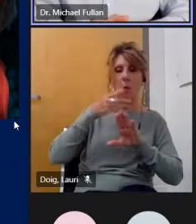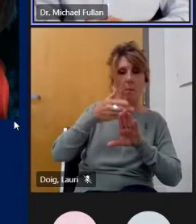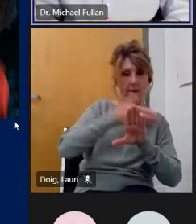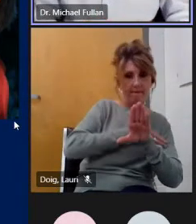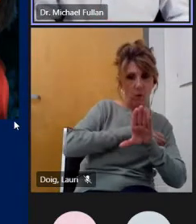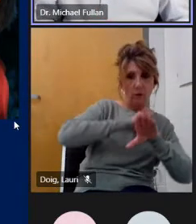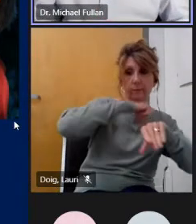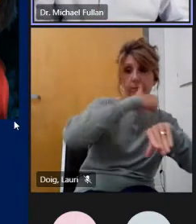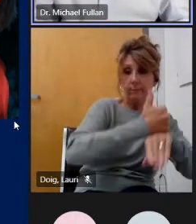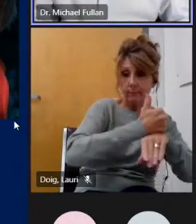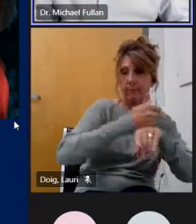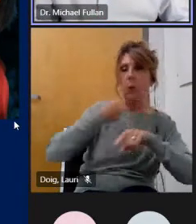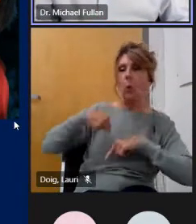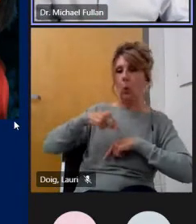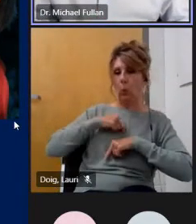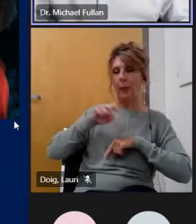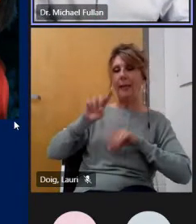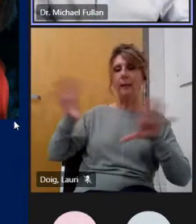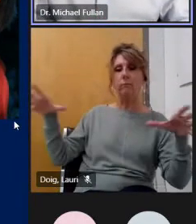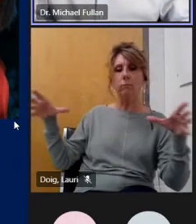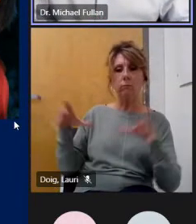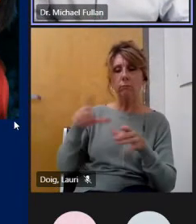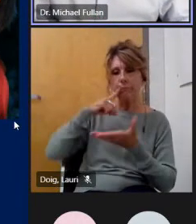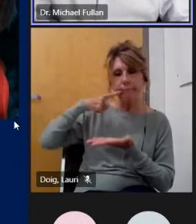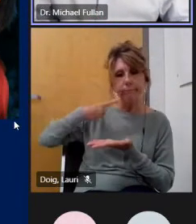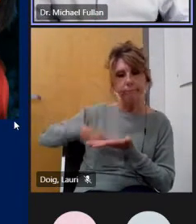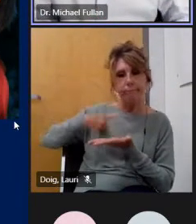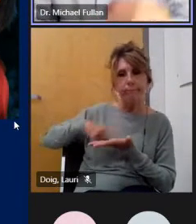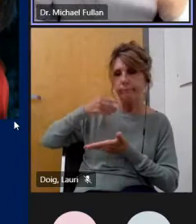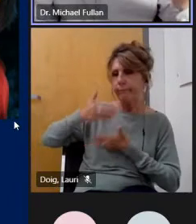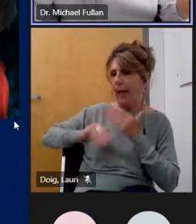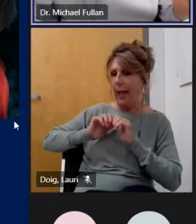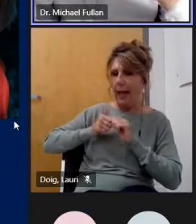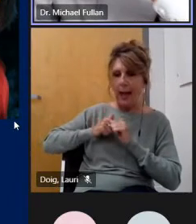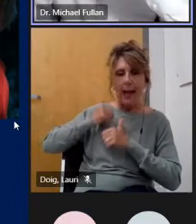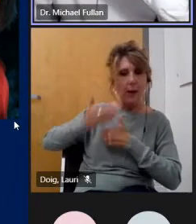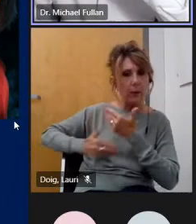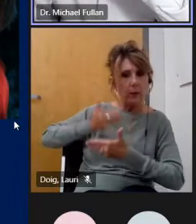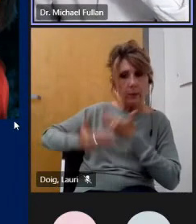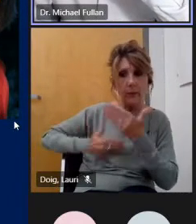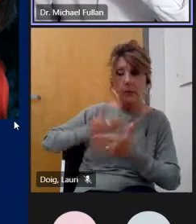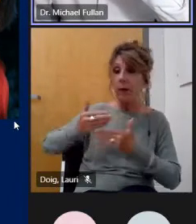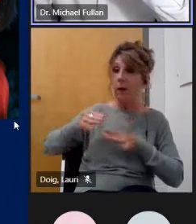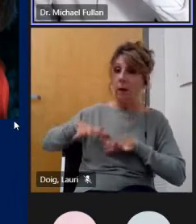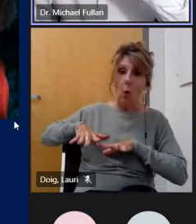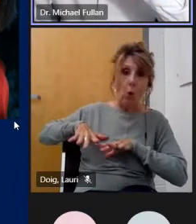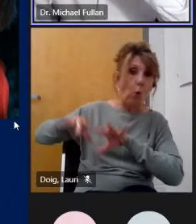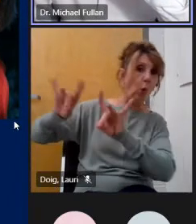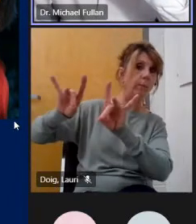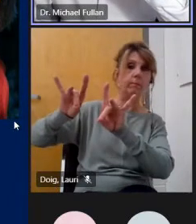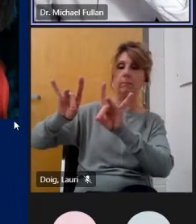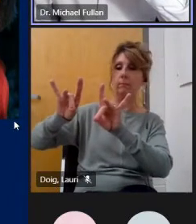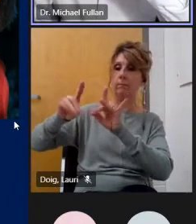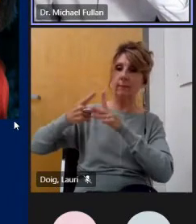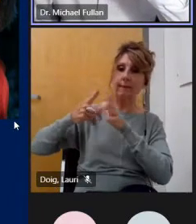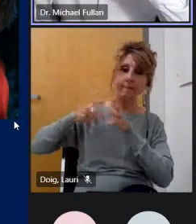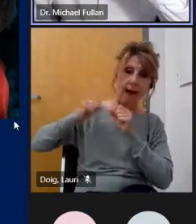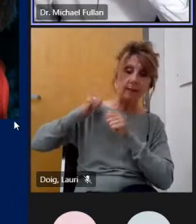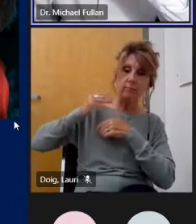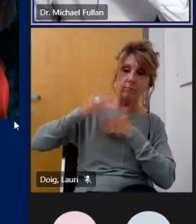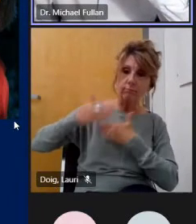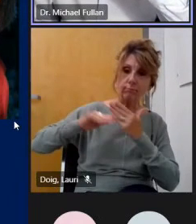to go about it as well as the focus but it moved fast and it just as we were getting started we had our last major meeting